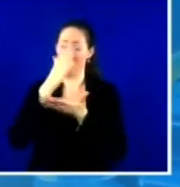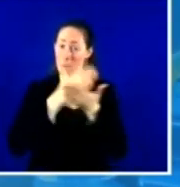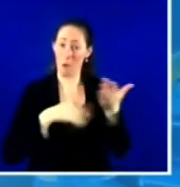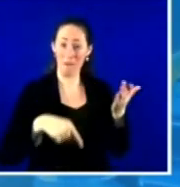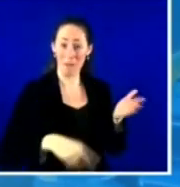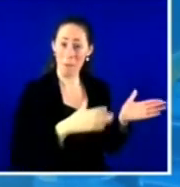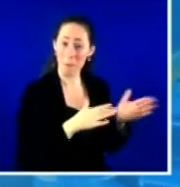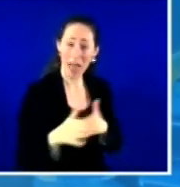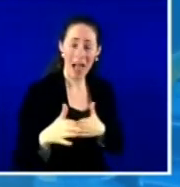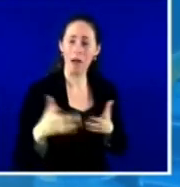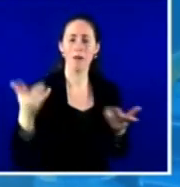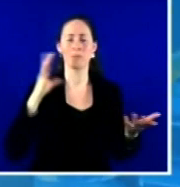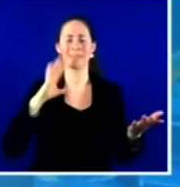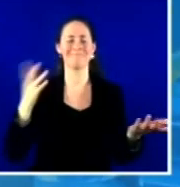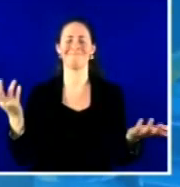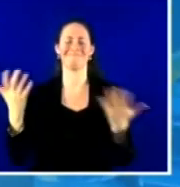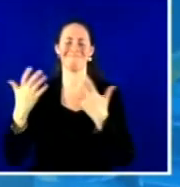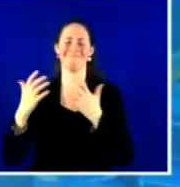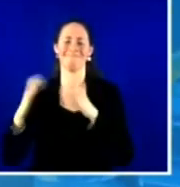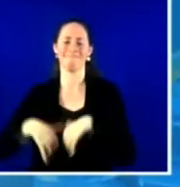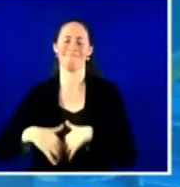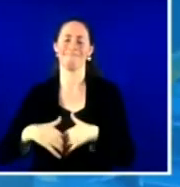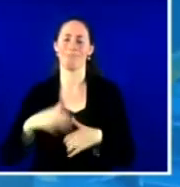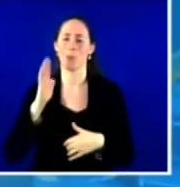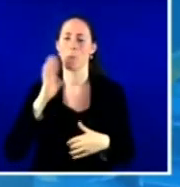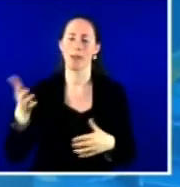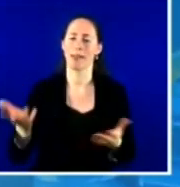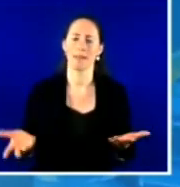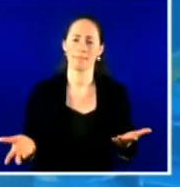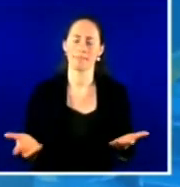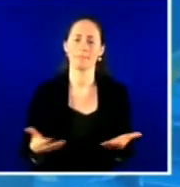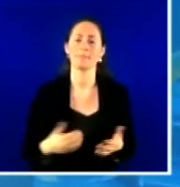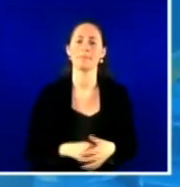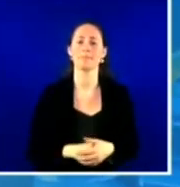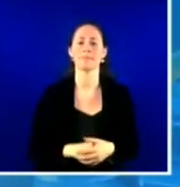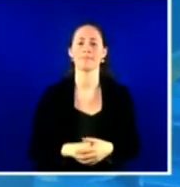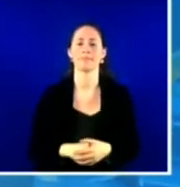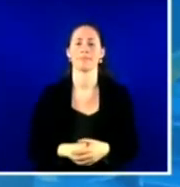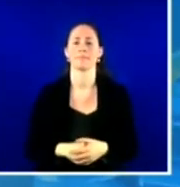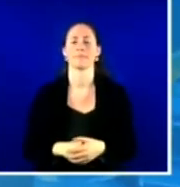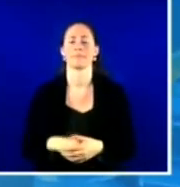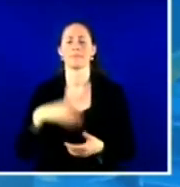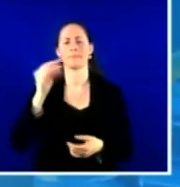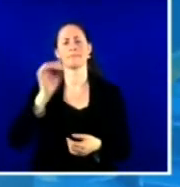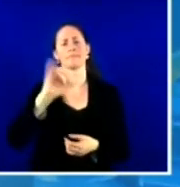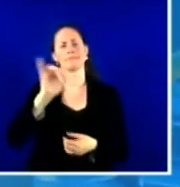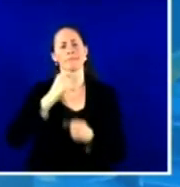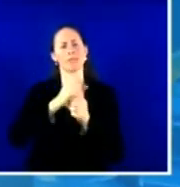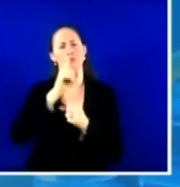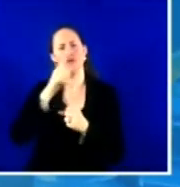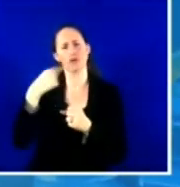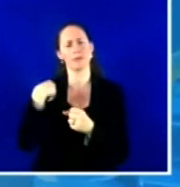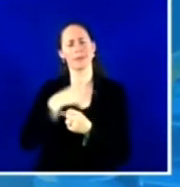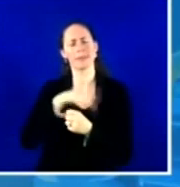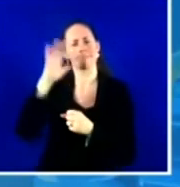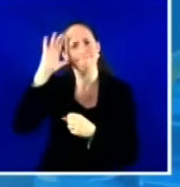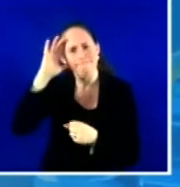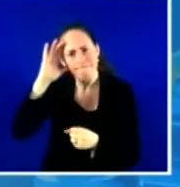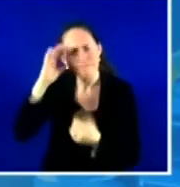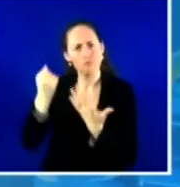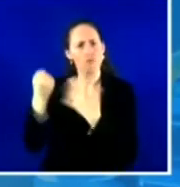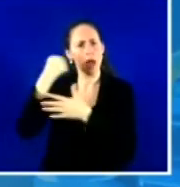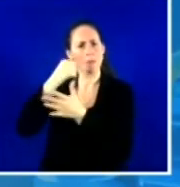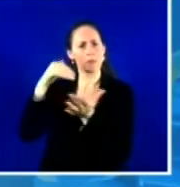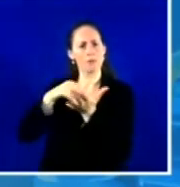them, you need to be willing to really listen to them. We had a number of assumptions about vaccine delivery based on